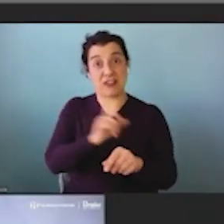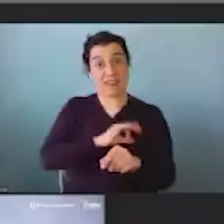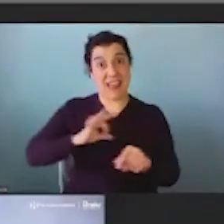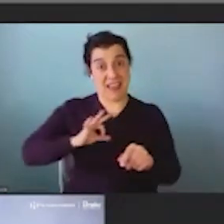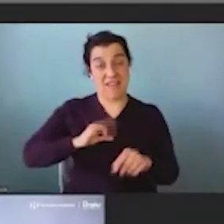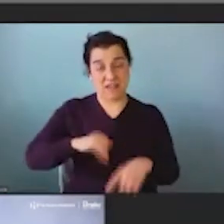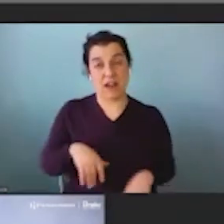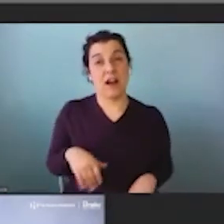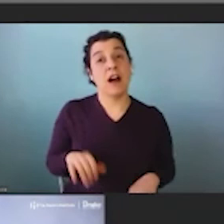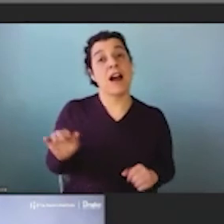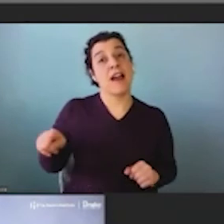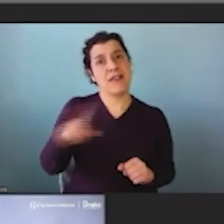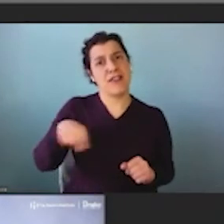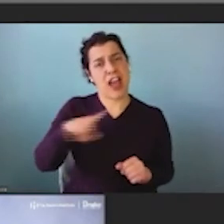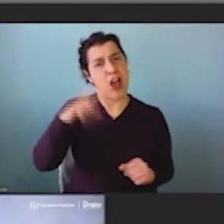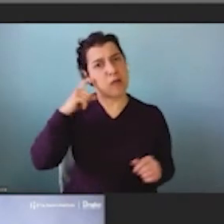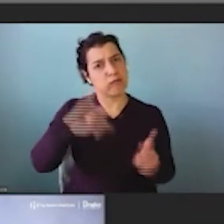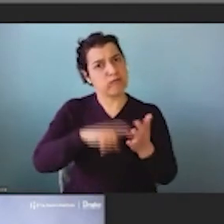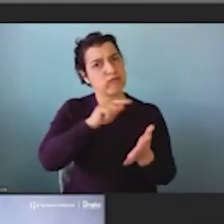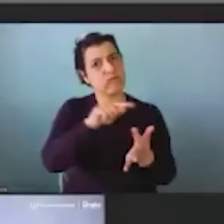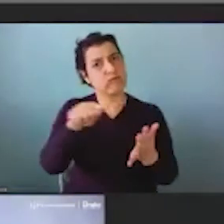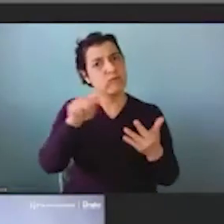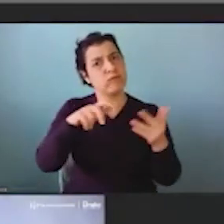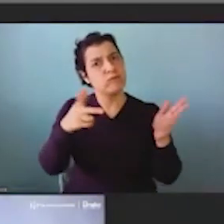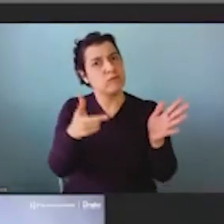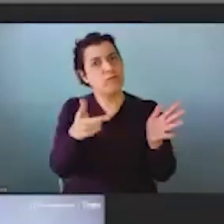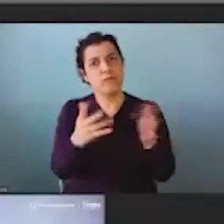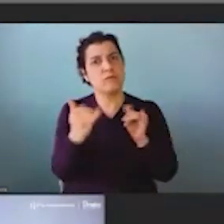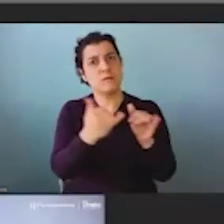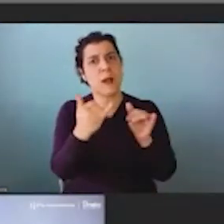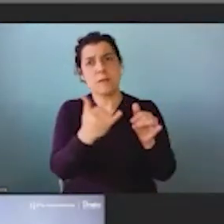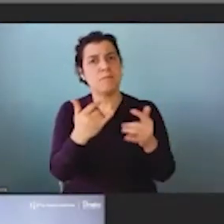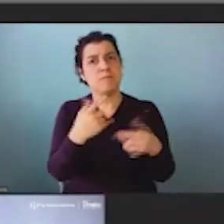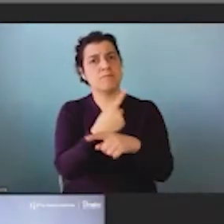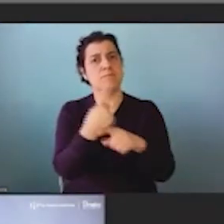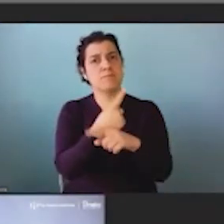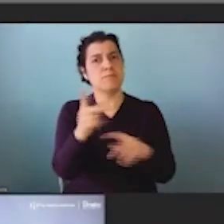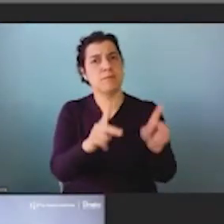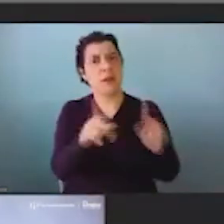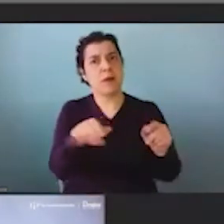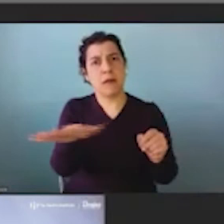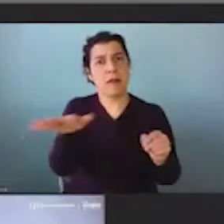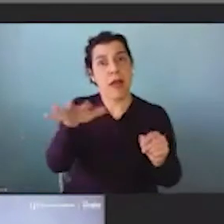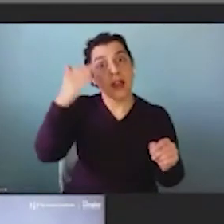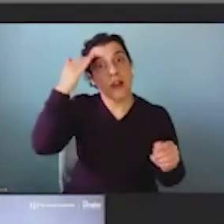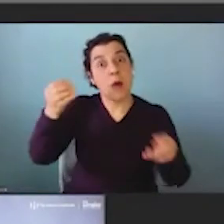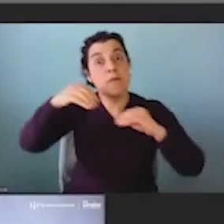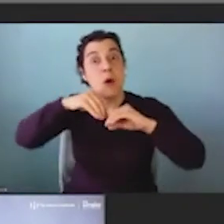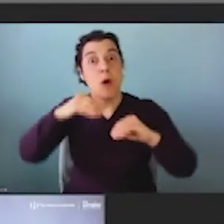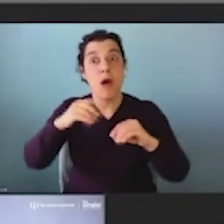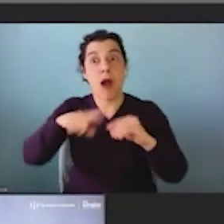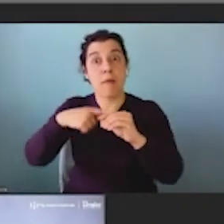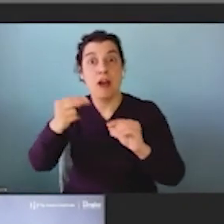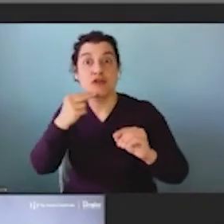appreciation and understanding of these issues is like the average educated consumer. They don't know anything more or less about nutrition